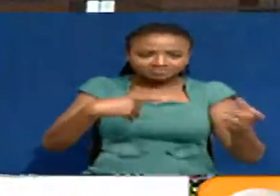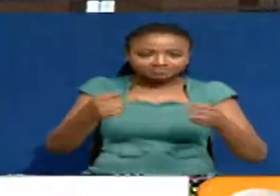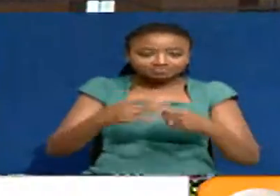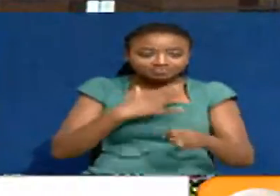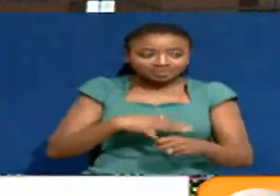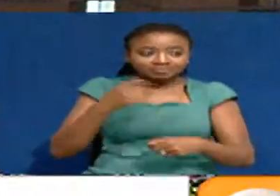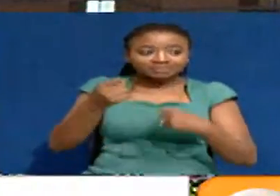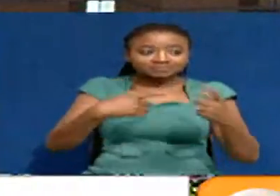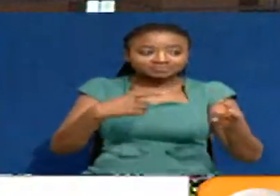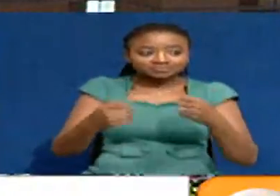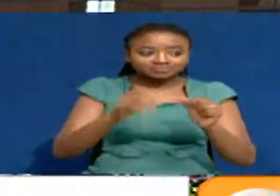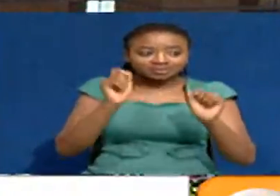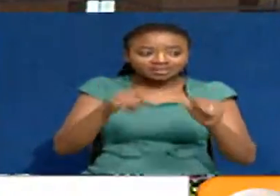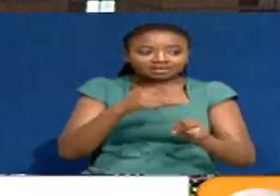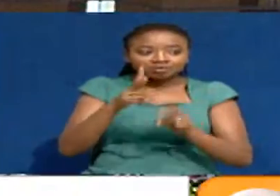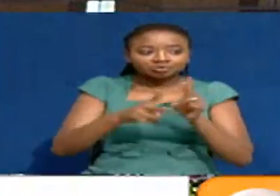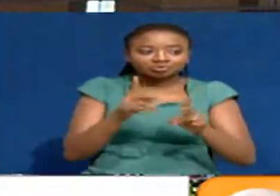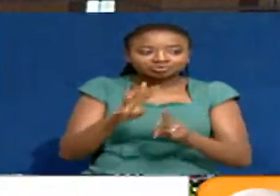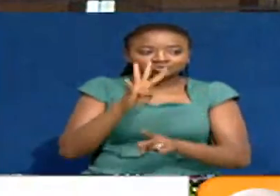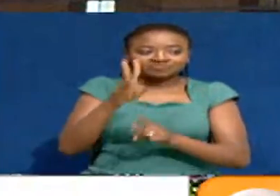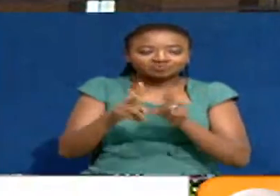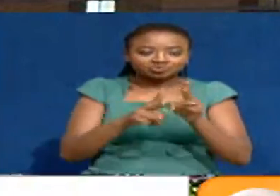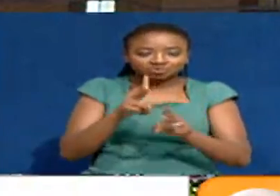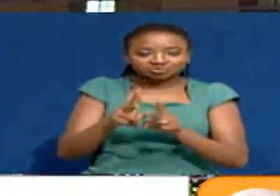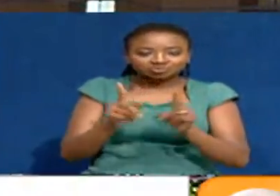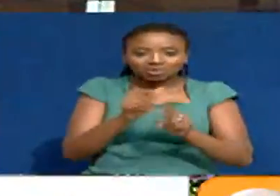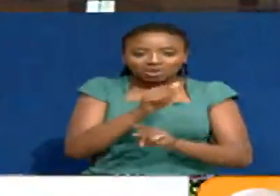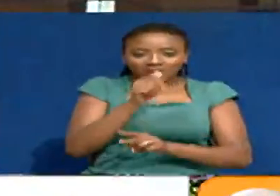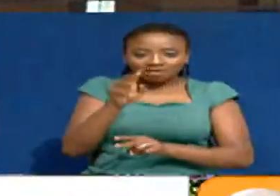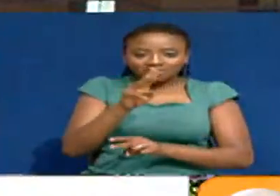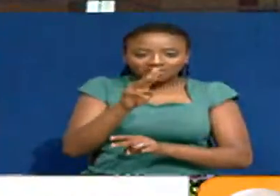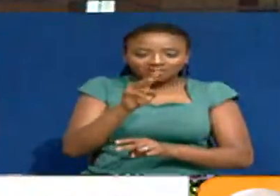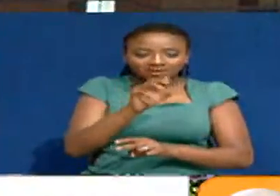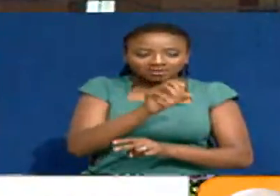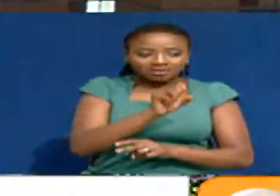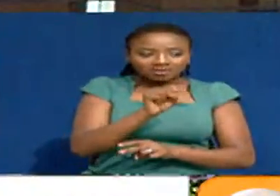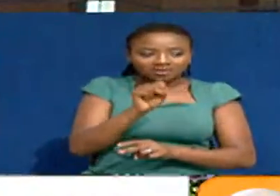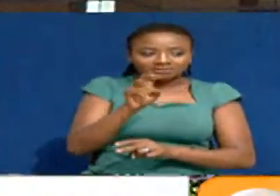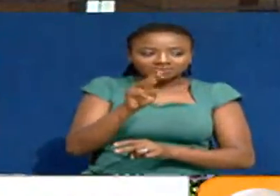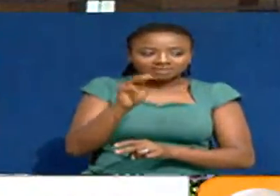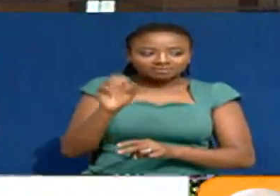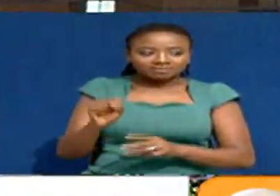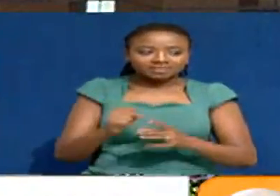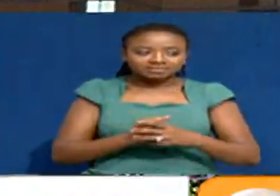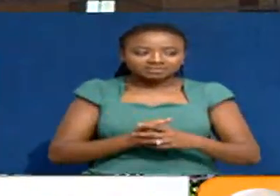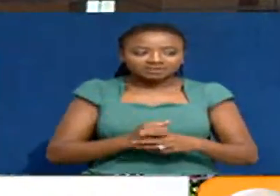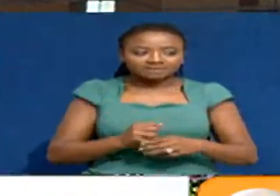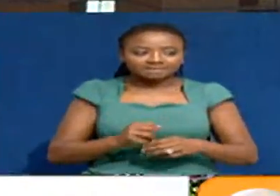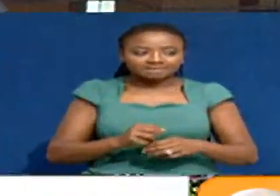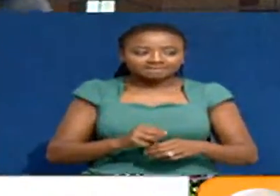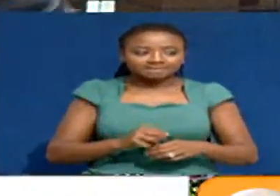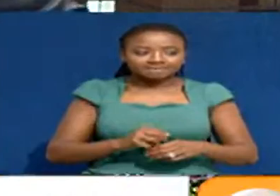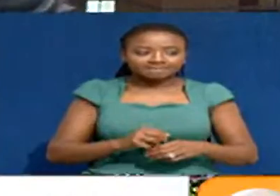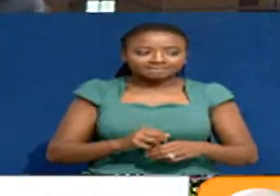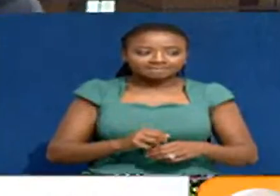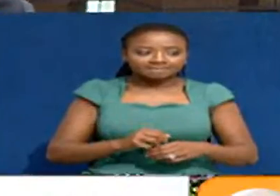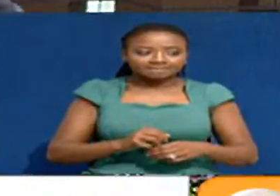2243 is the SMS line. And one SMS that's come in here. Let me read this one. A viewer is asking,